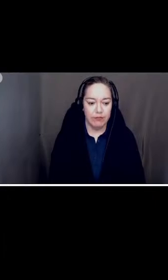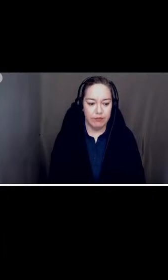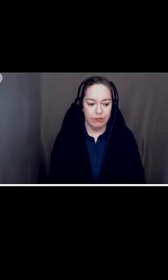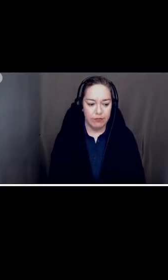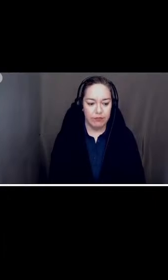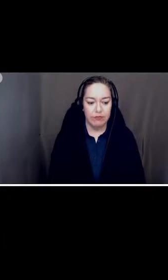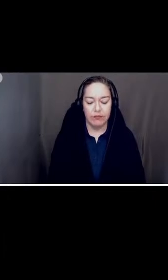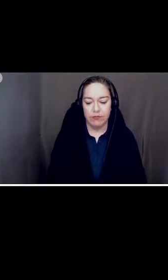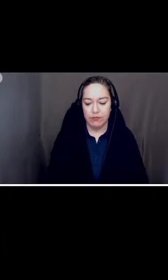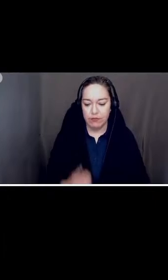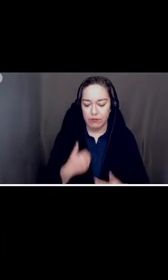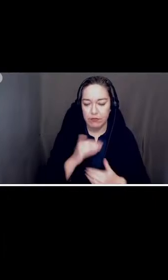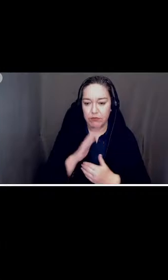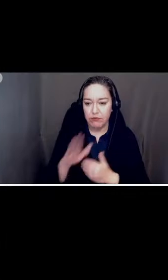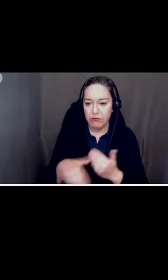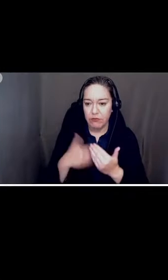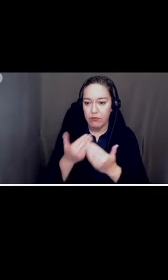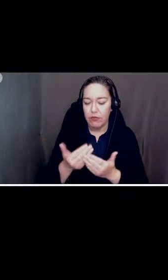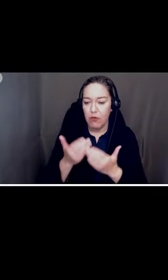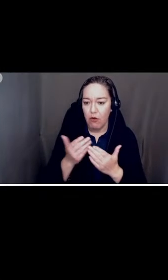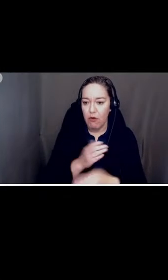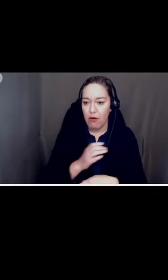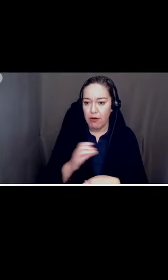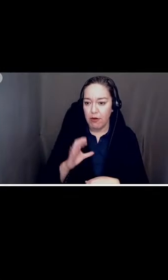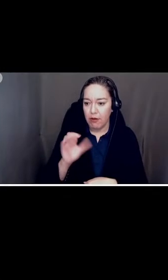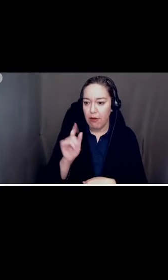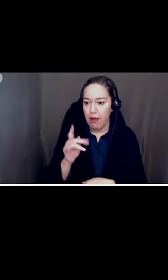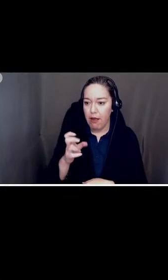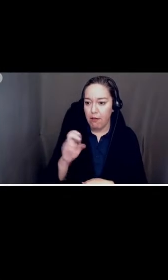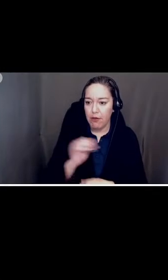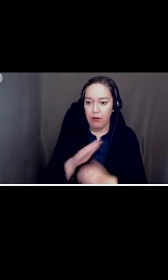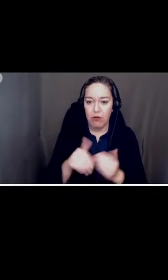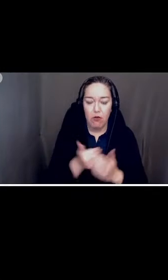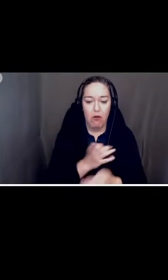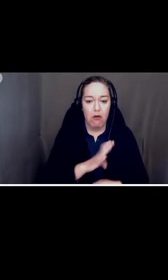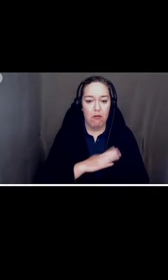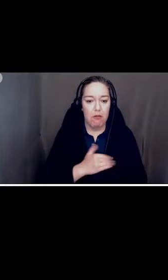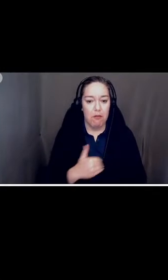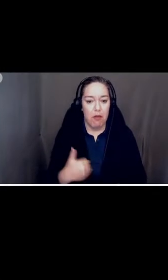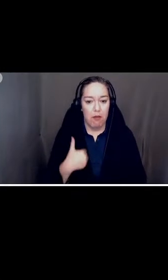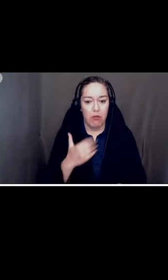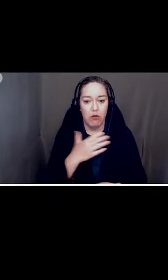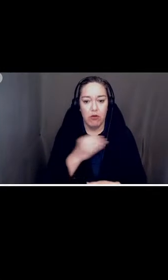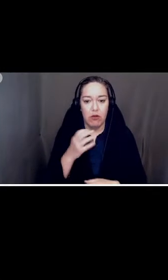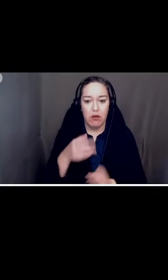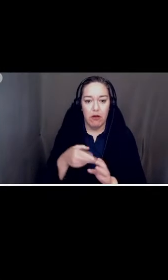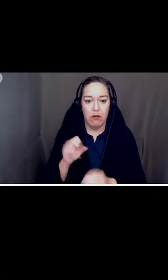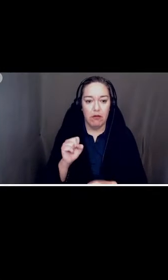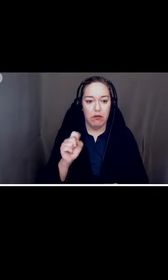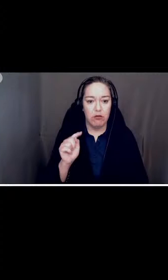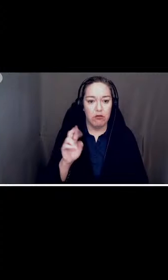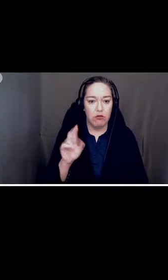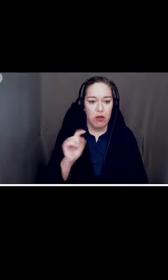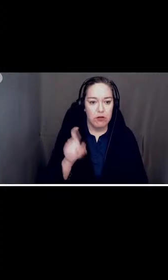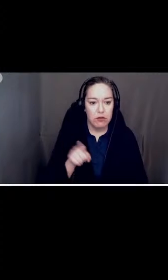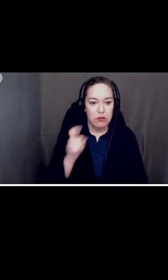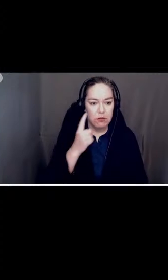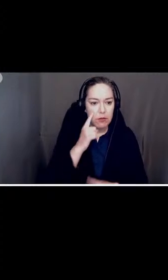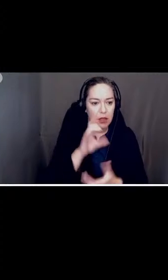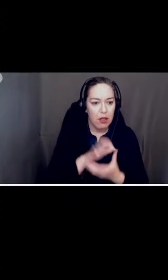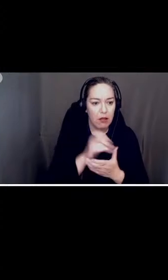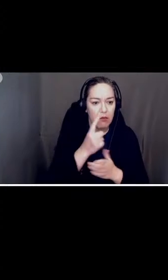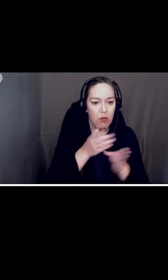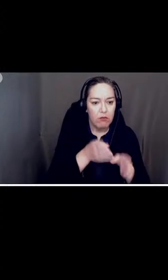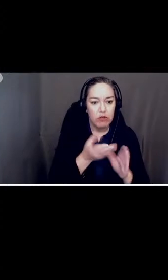Strutz, and I think we may be missing Joda Murphy, oh, Ms.